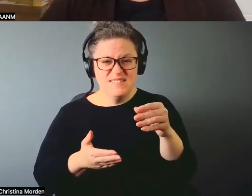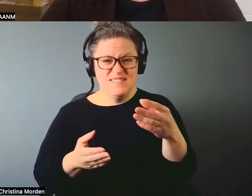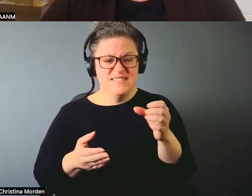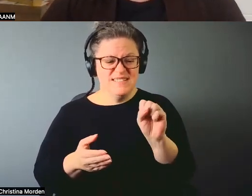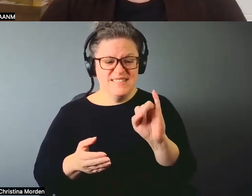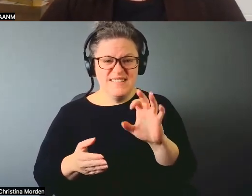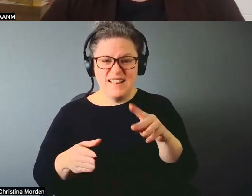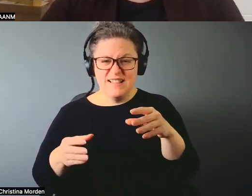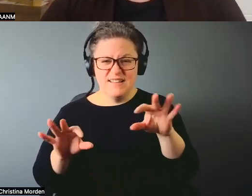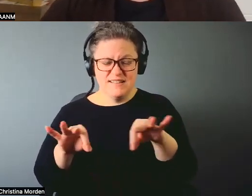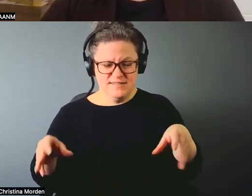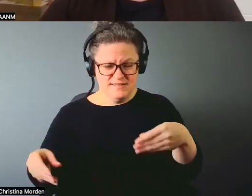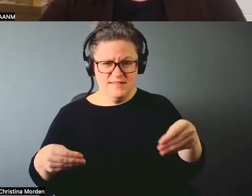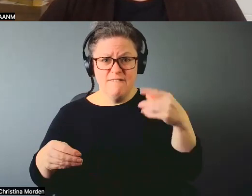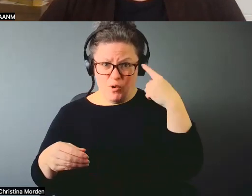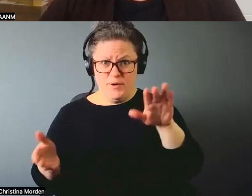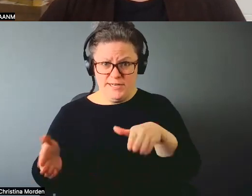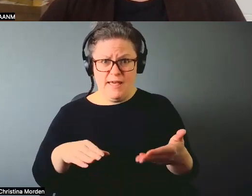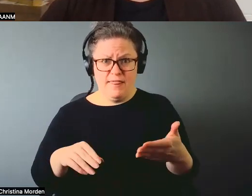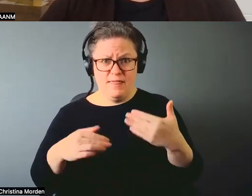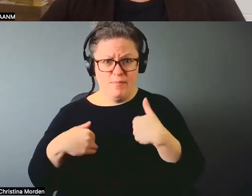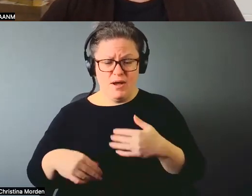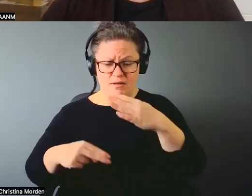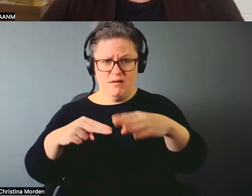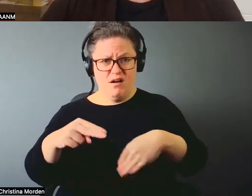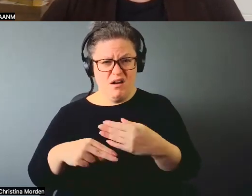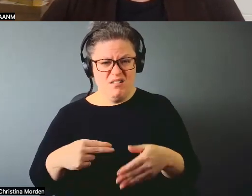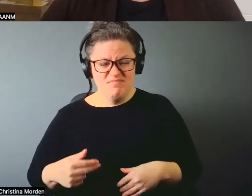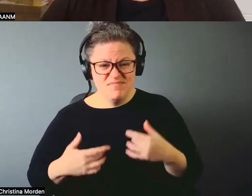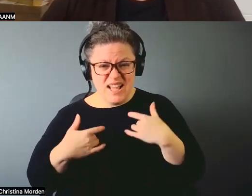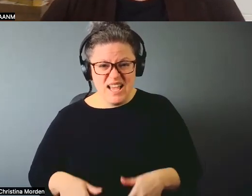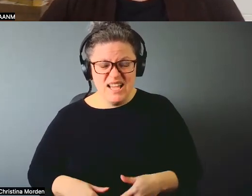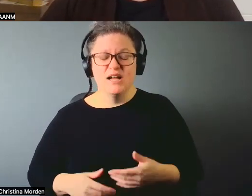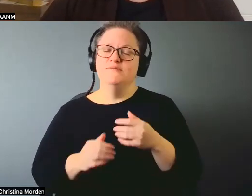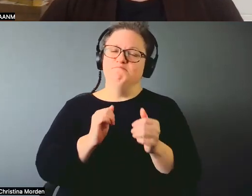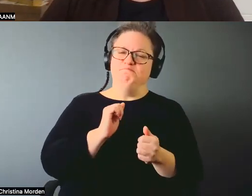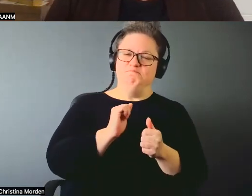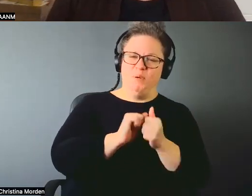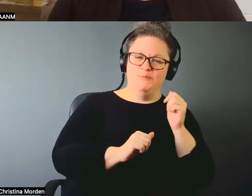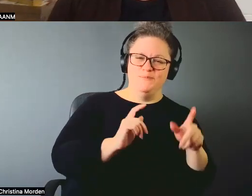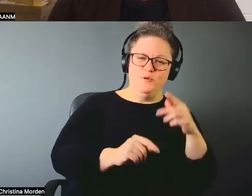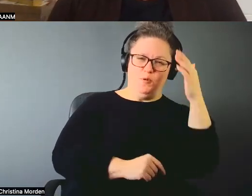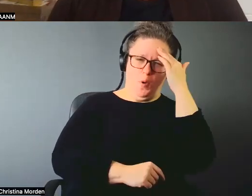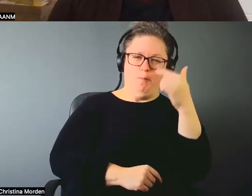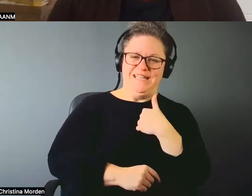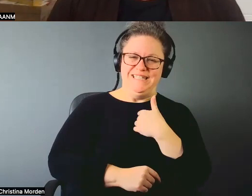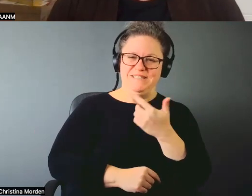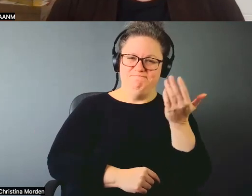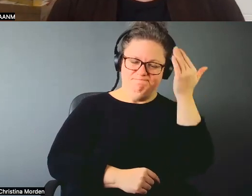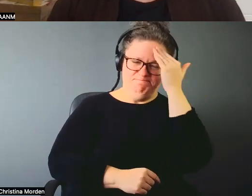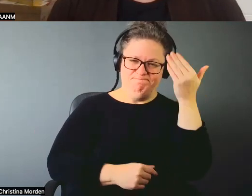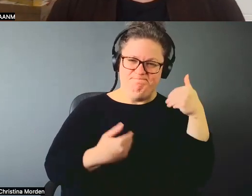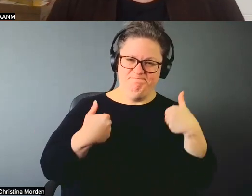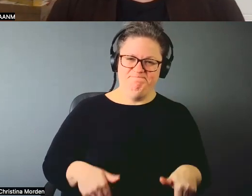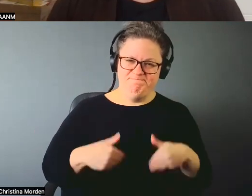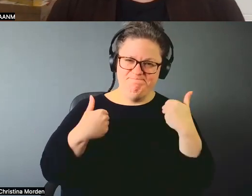naked. Um, I mean, most of my community know that about me anyhow now because of, you know, the amount of work I've